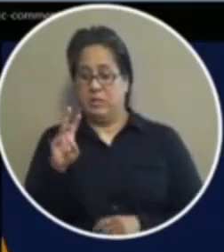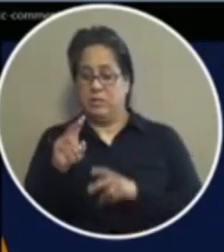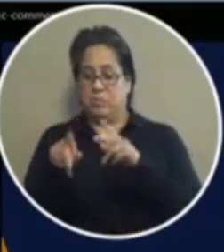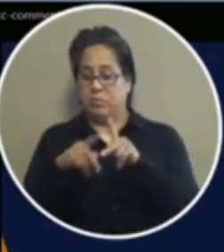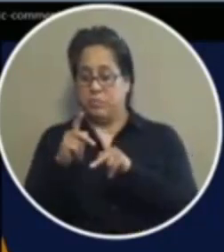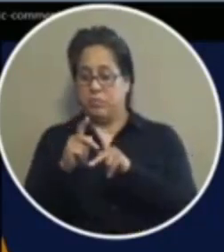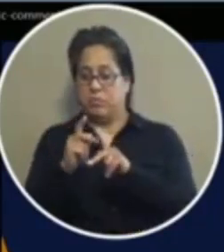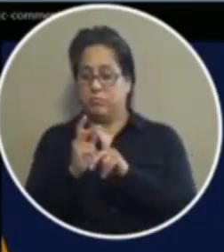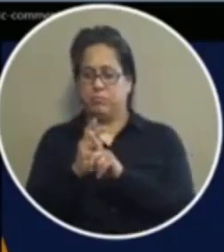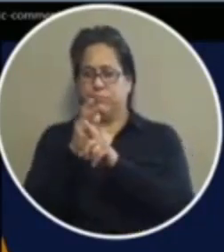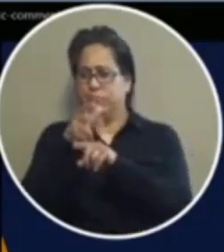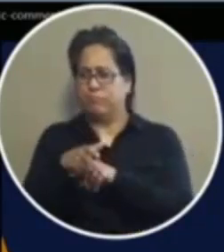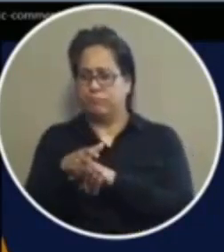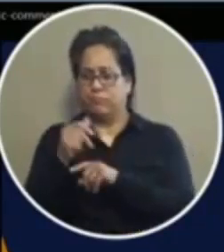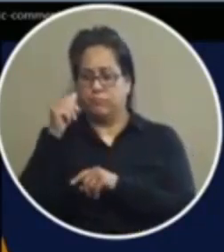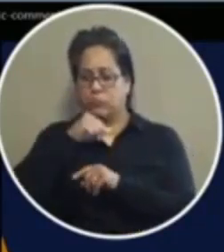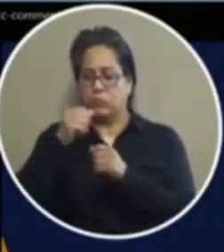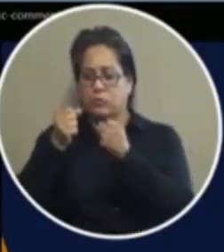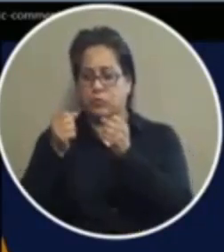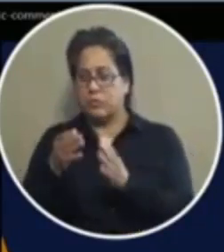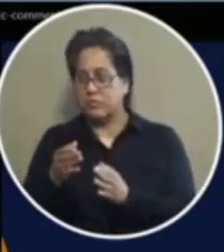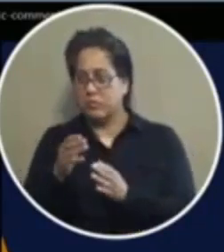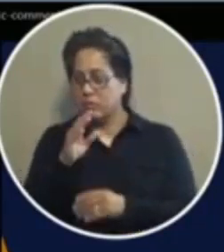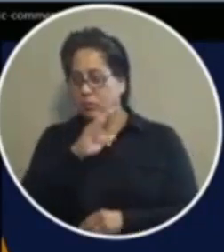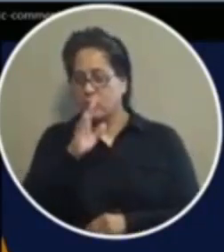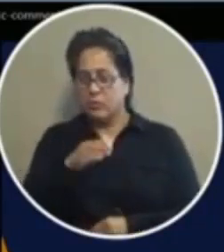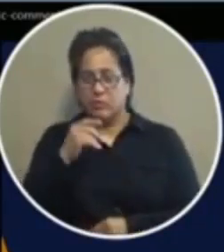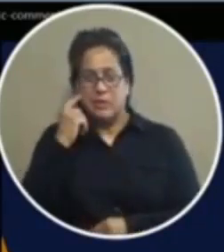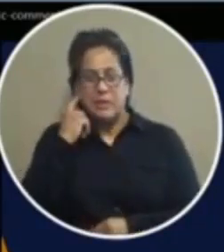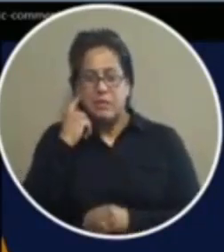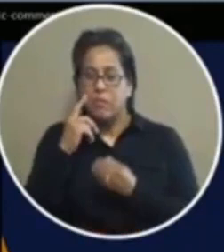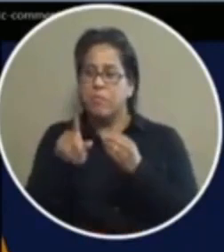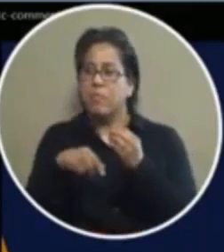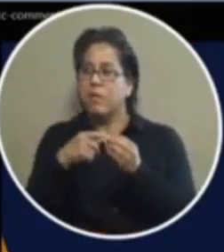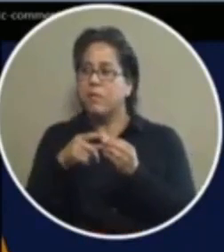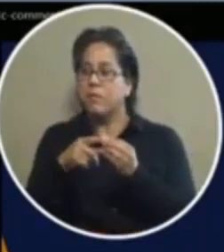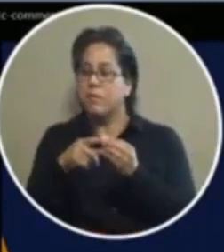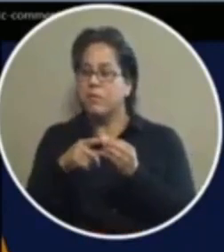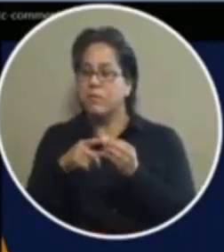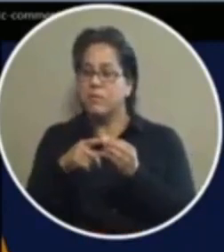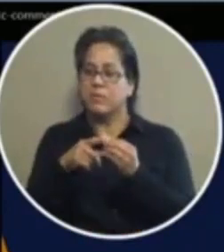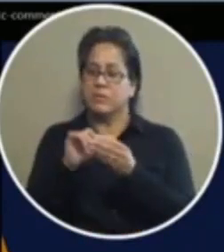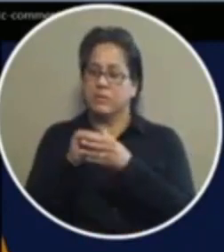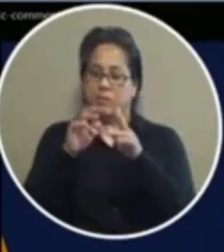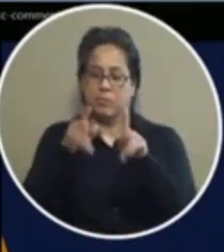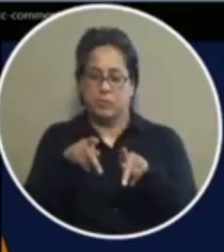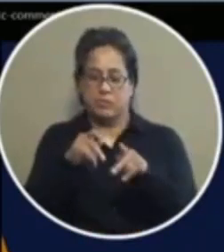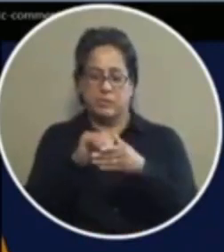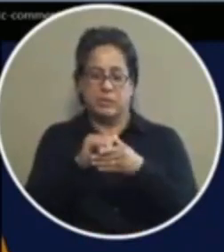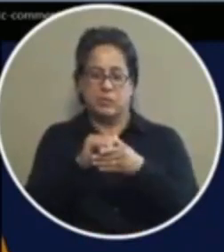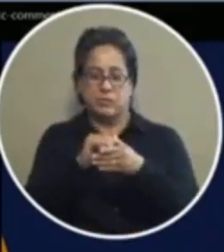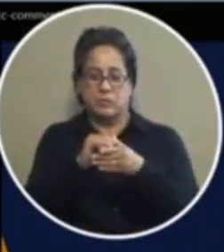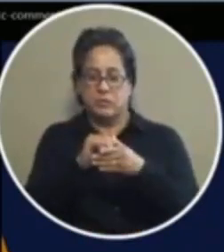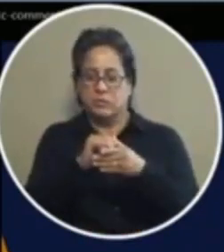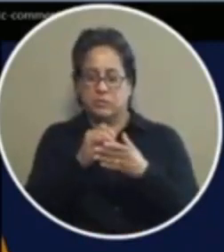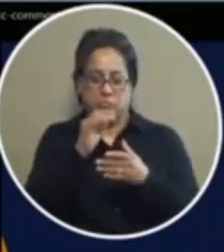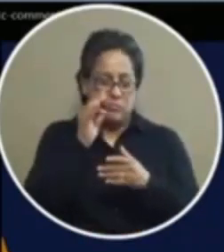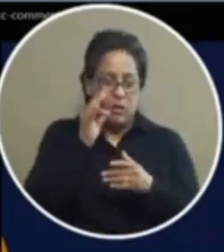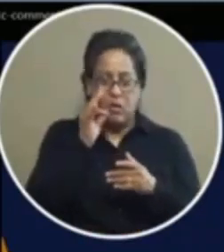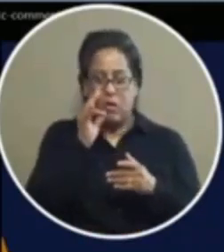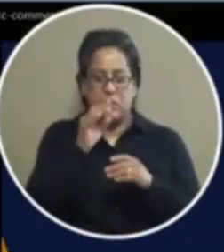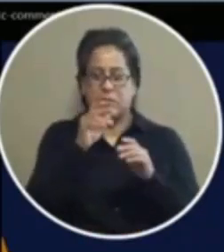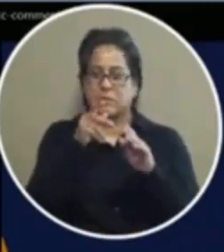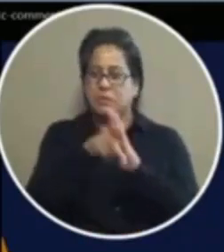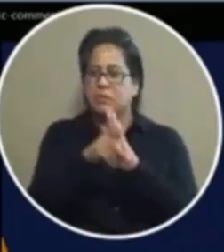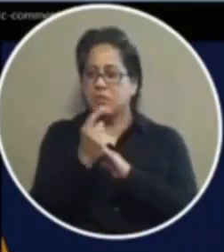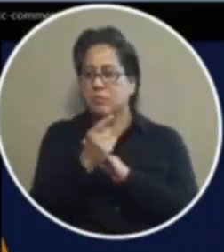ran over by drunk drivers you never hear about uh this person that was smoking marijuana killed somebody